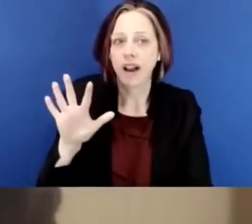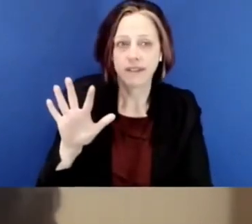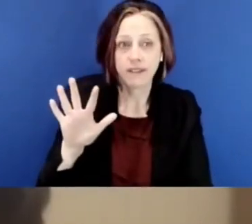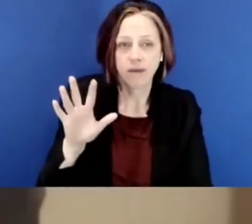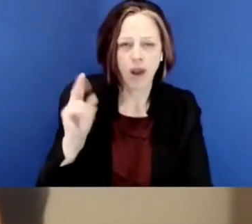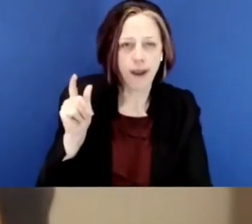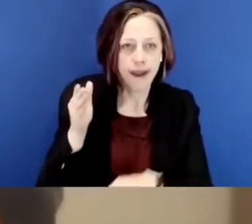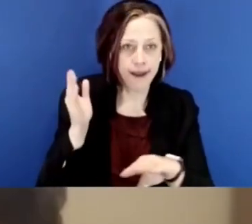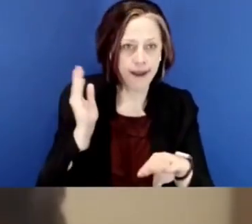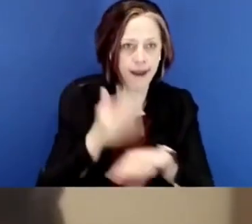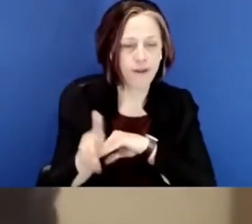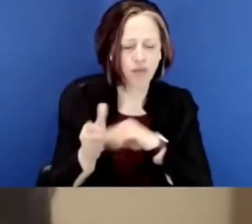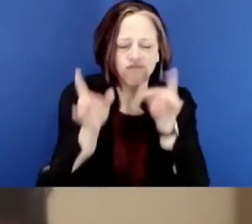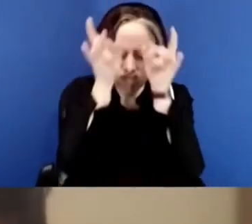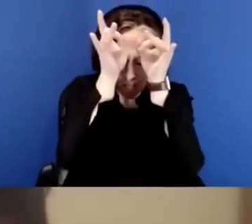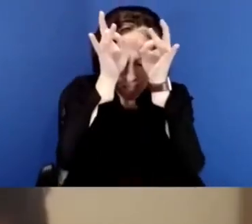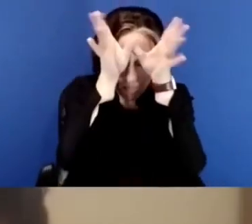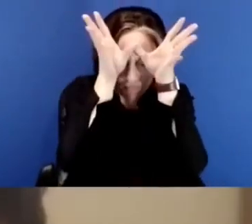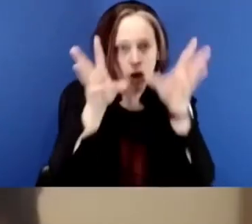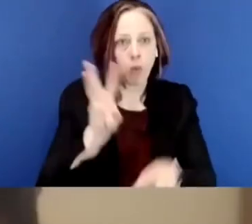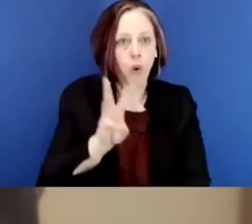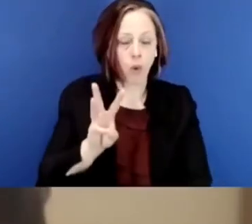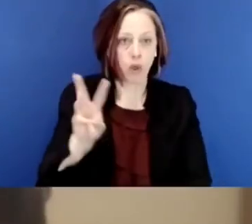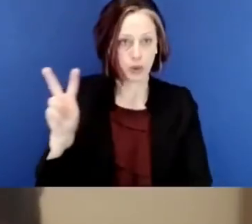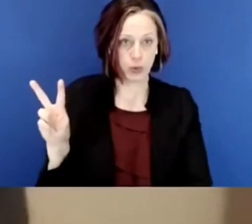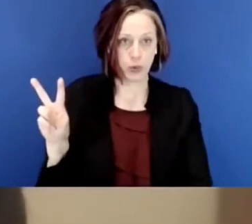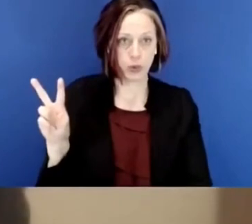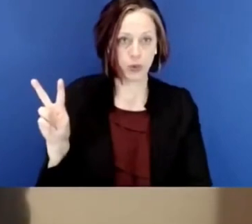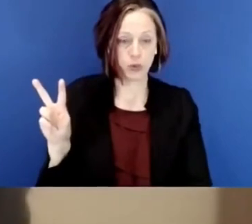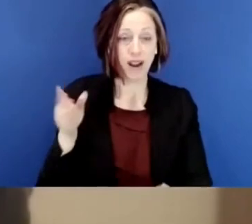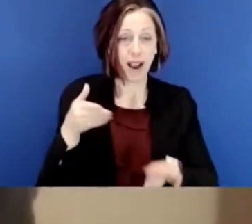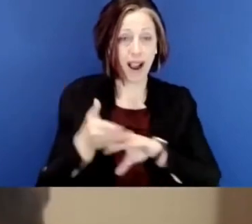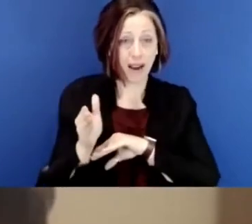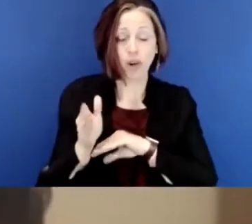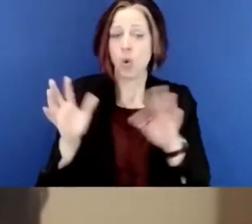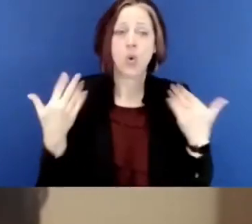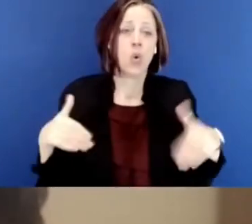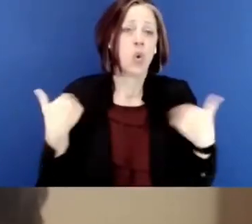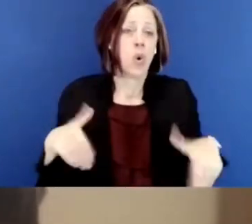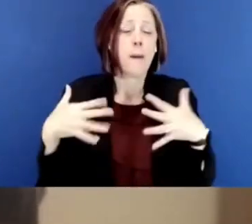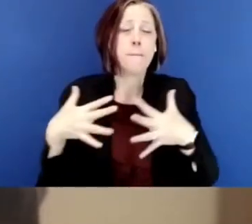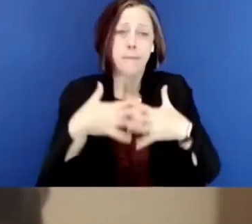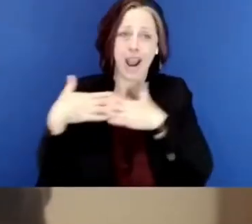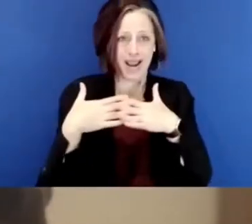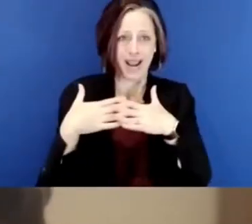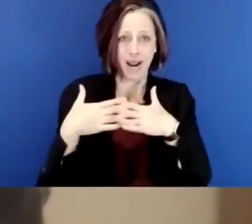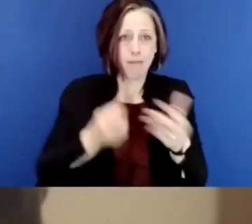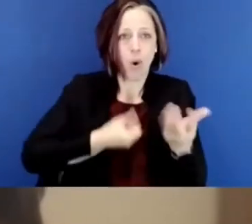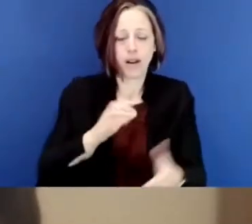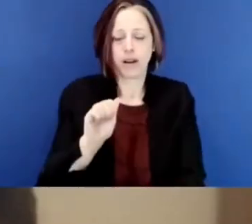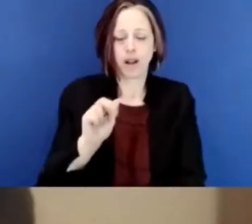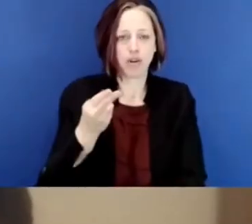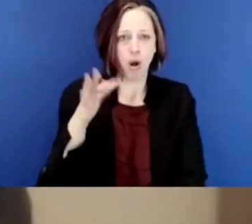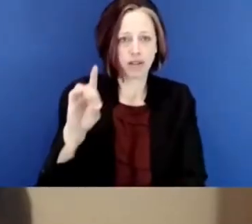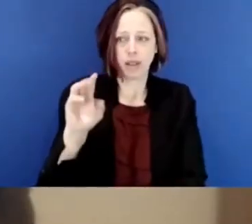1945, right after the horrendous World War II aftermath. It was the